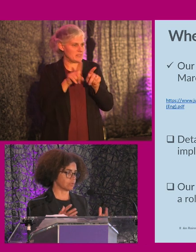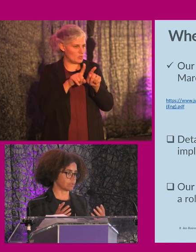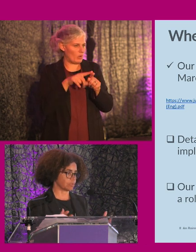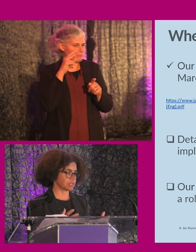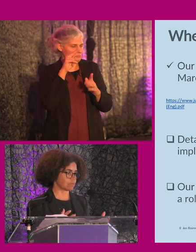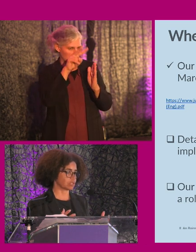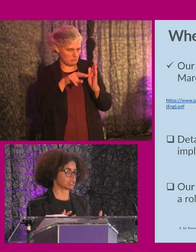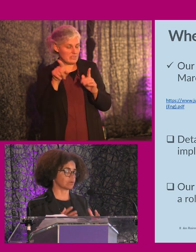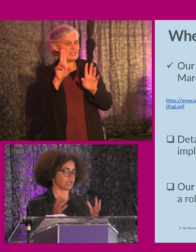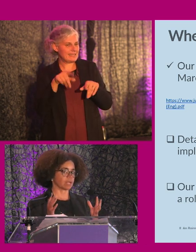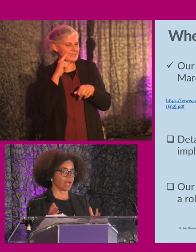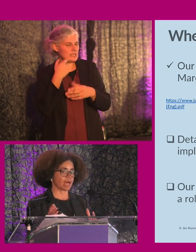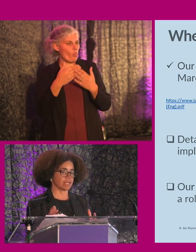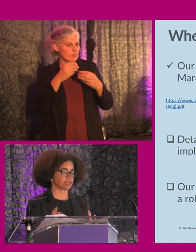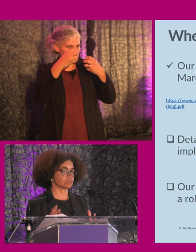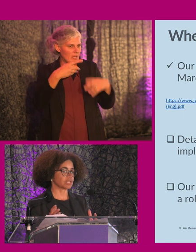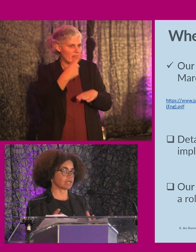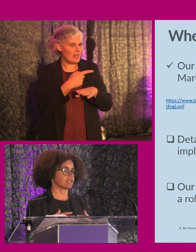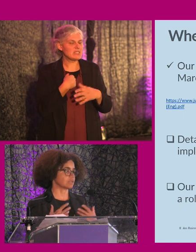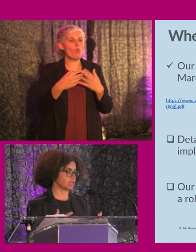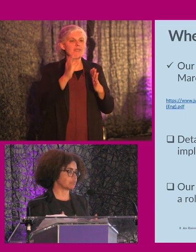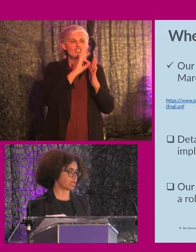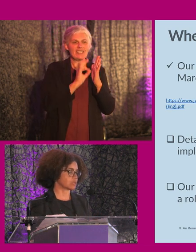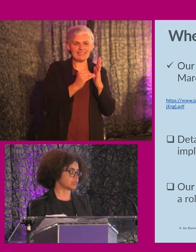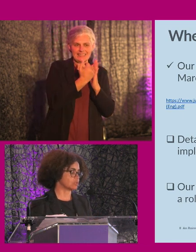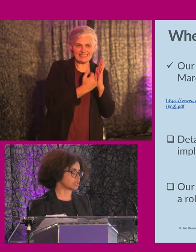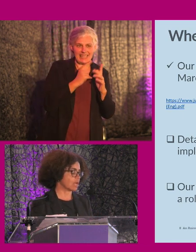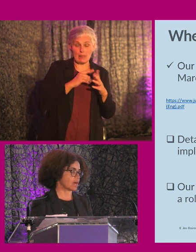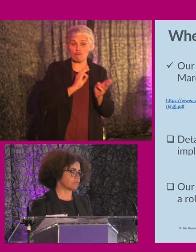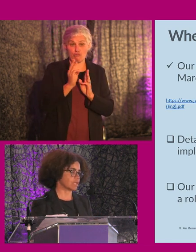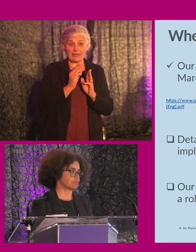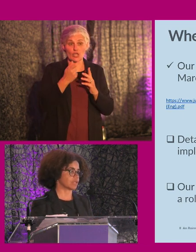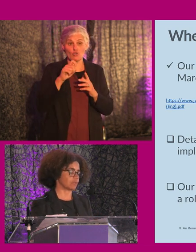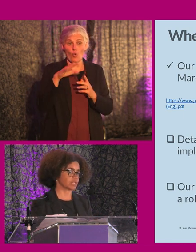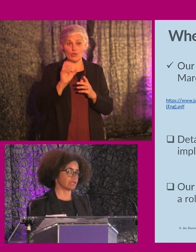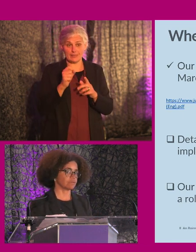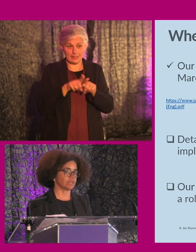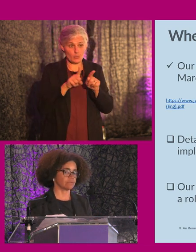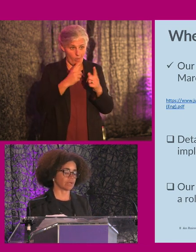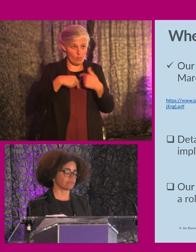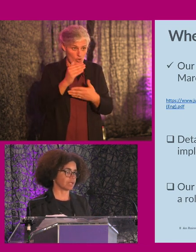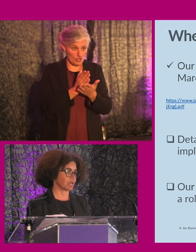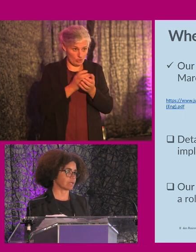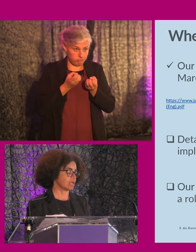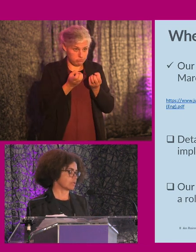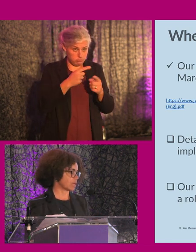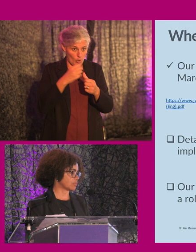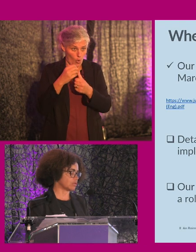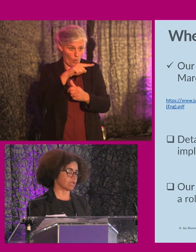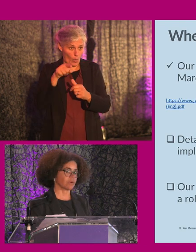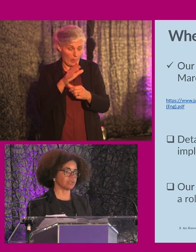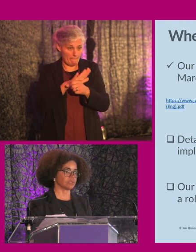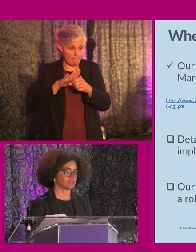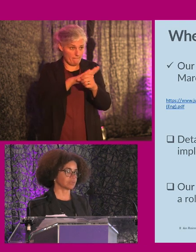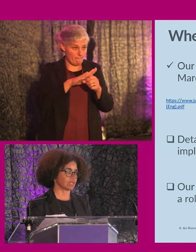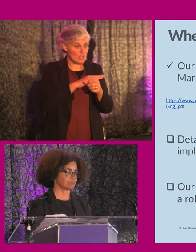of, you know, the, the perception survey and, and the actual checklist and really practical tools are available that we've shared and feed and fed back that might, that you